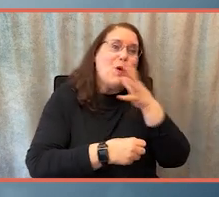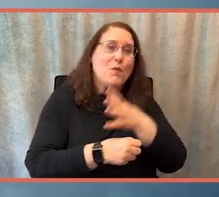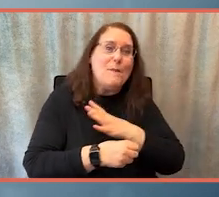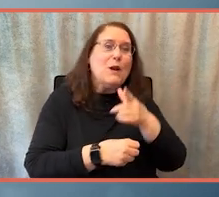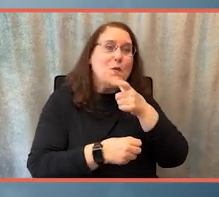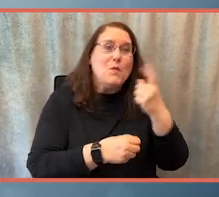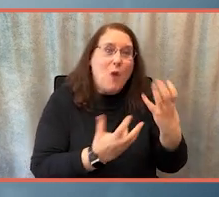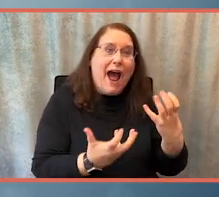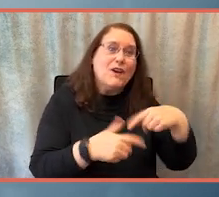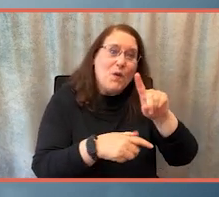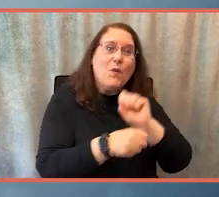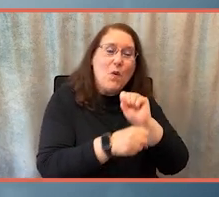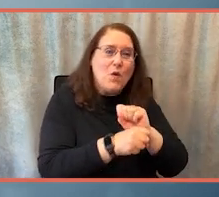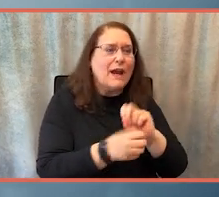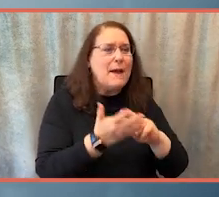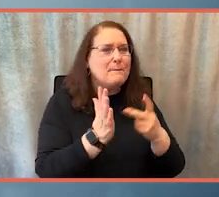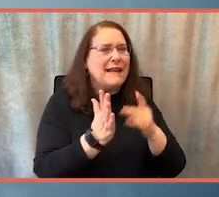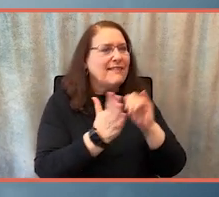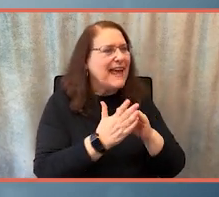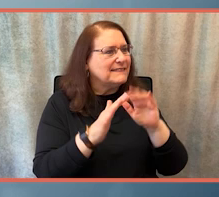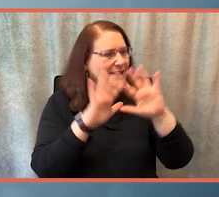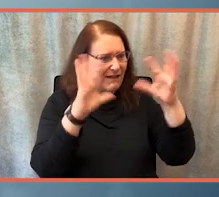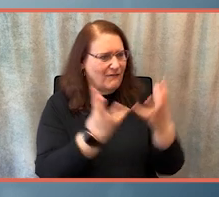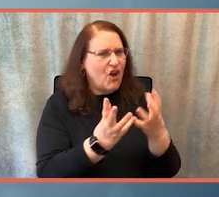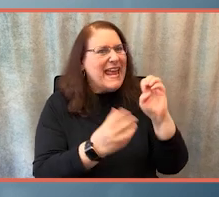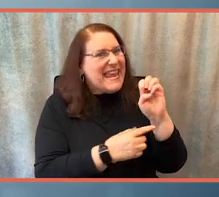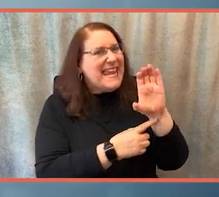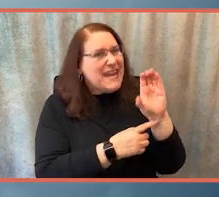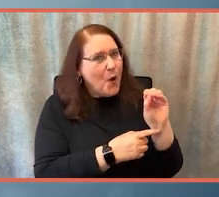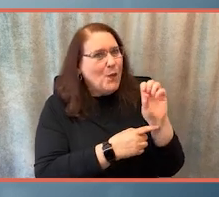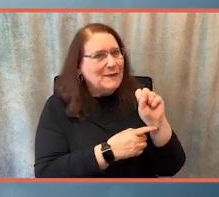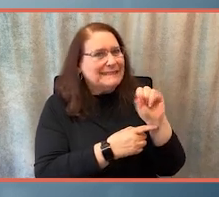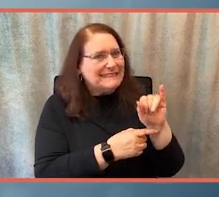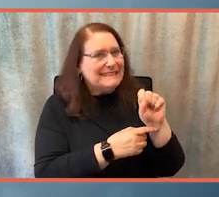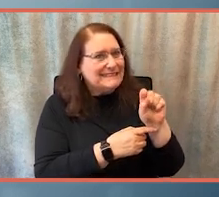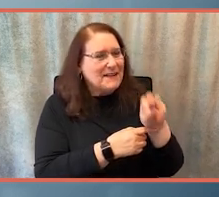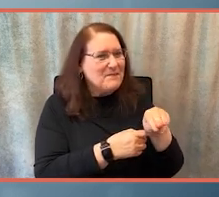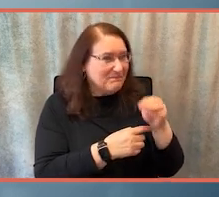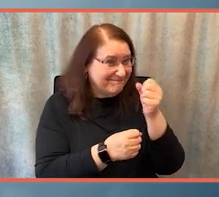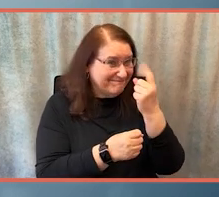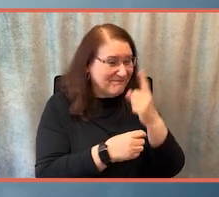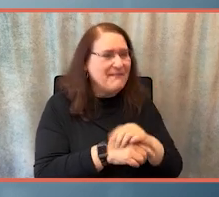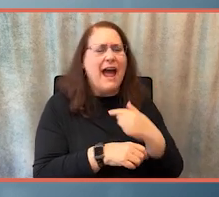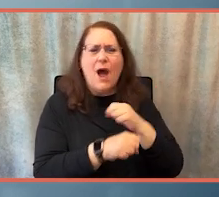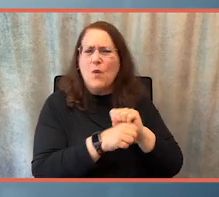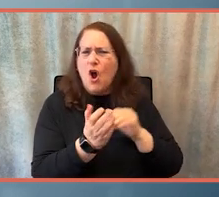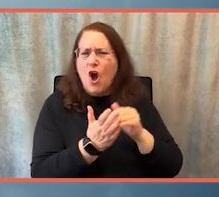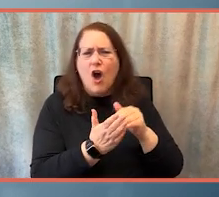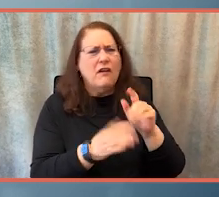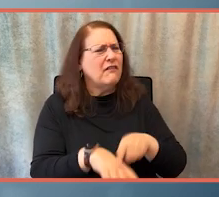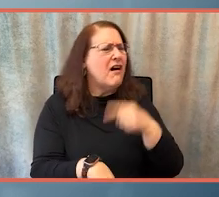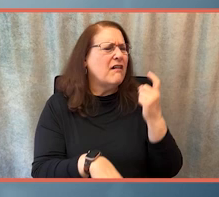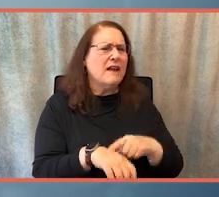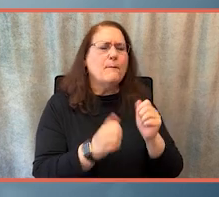And so there's a whole ecosystem. If you think about it in that regard, I've for a long time worked with like home healthcare workers and caregivers.